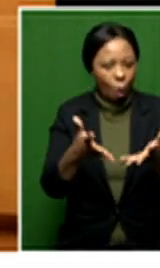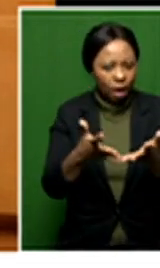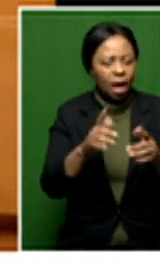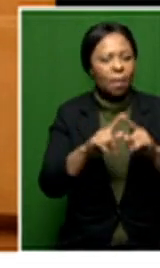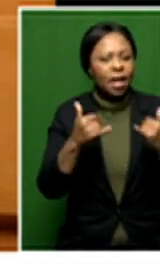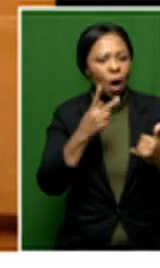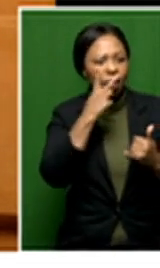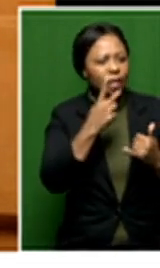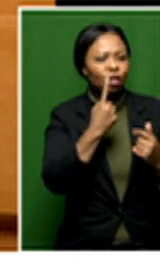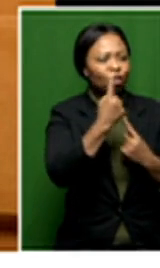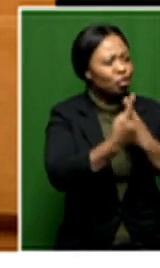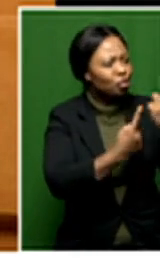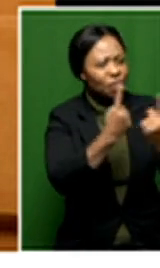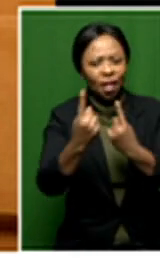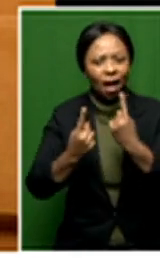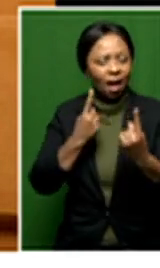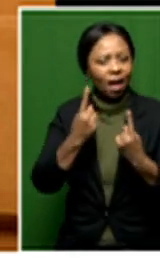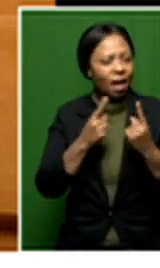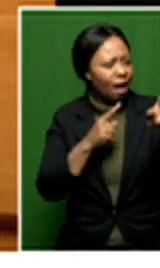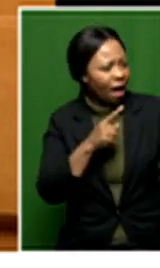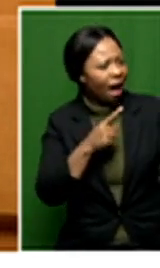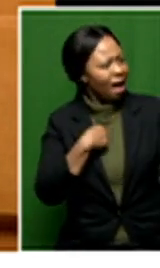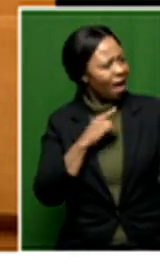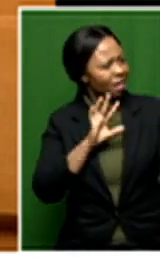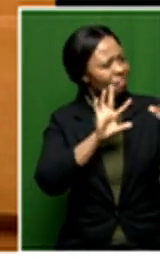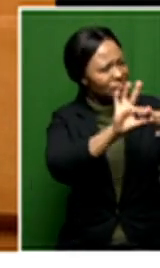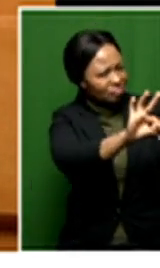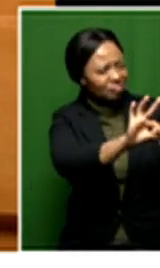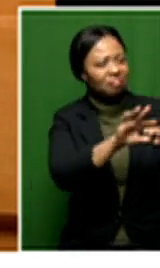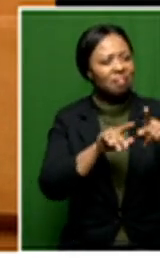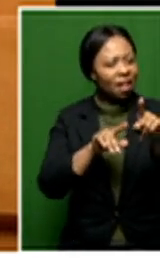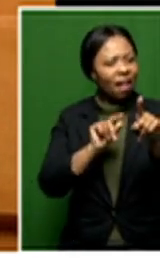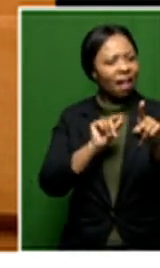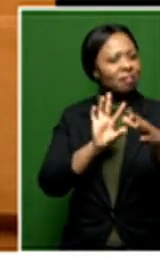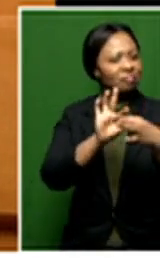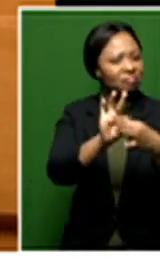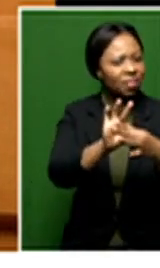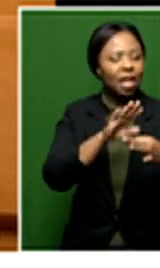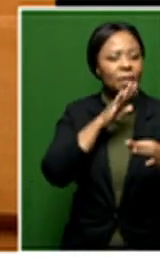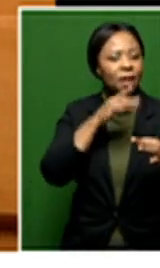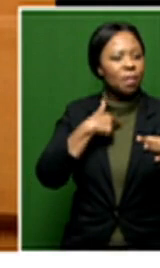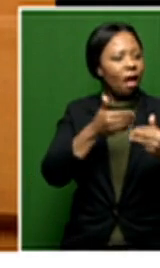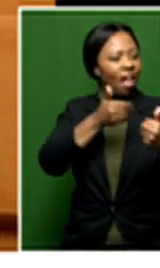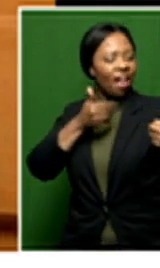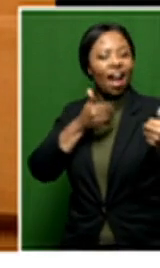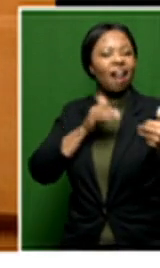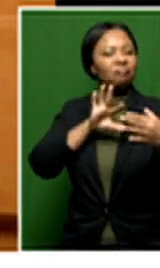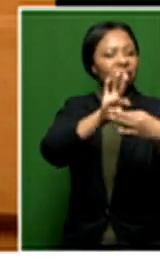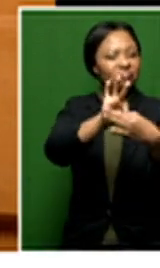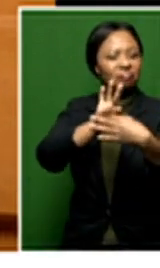seeing one another in an element of oneness that I can relate to this, but I'm also not excluded from that in the same way.